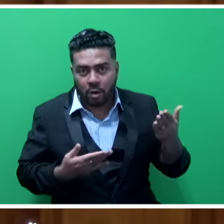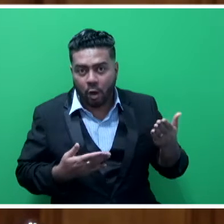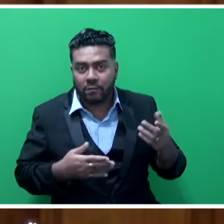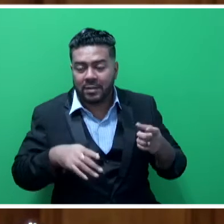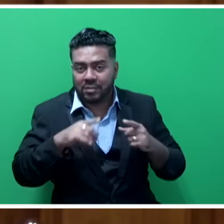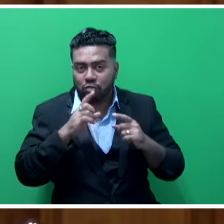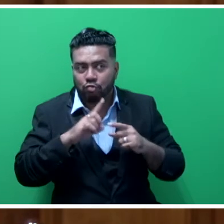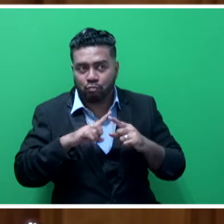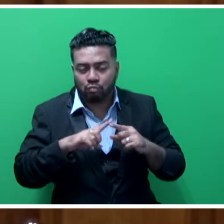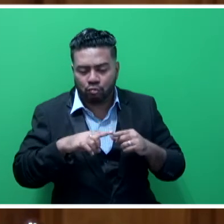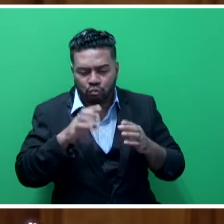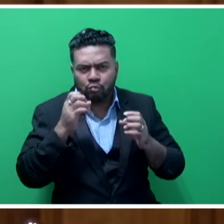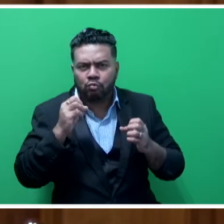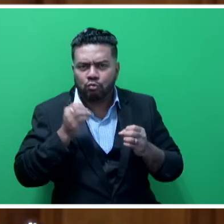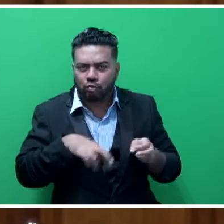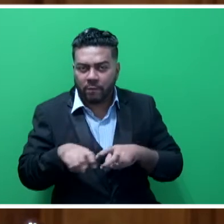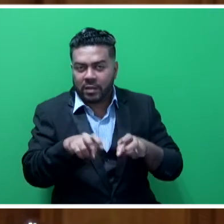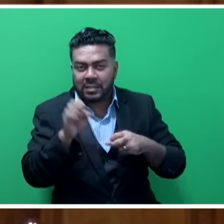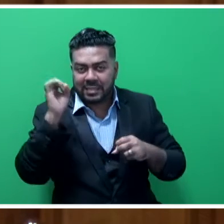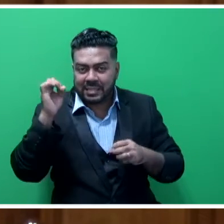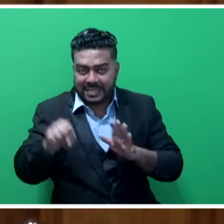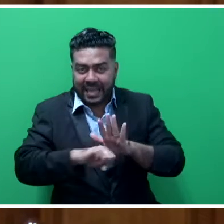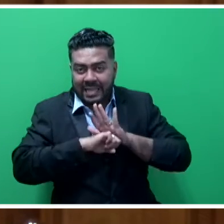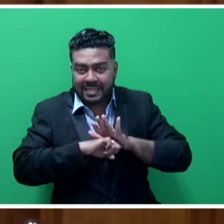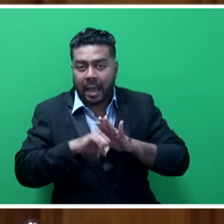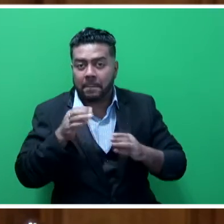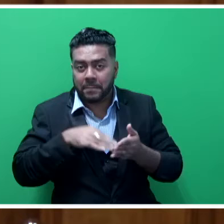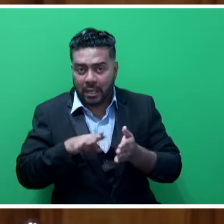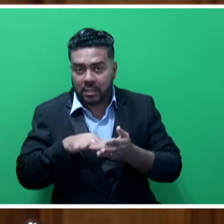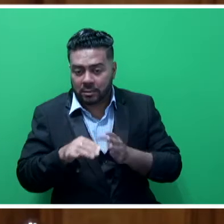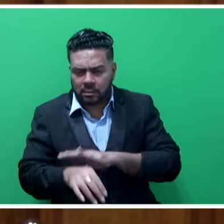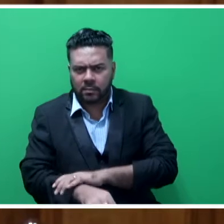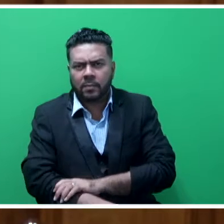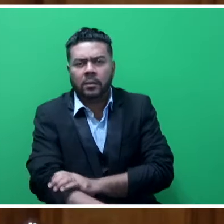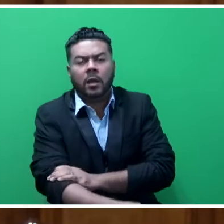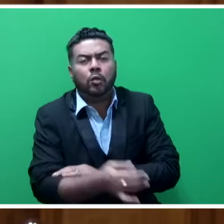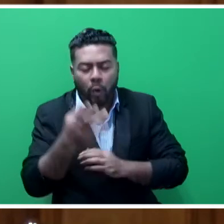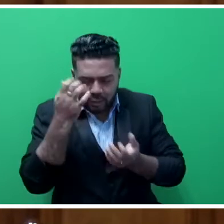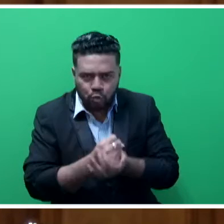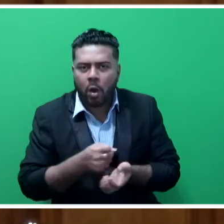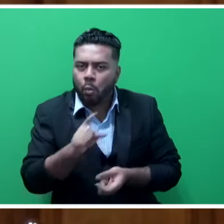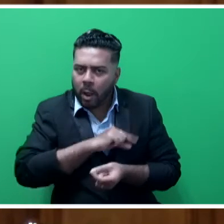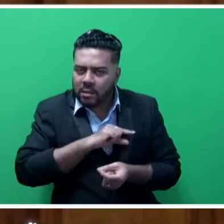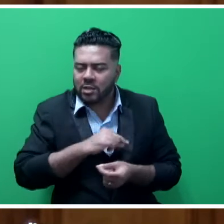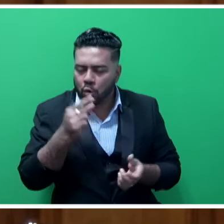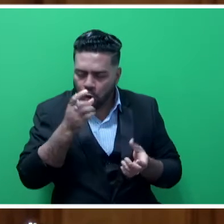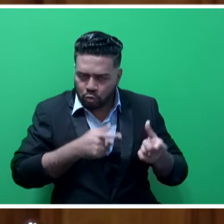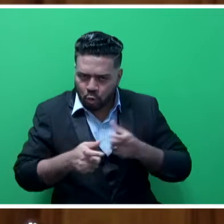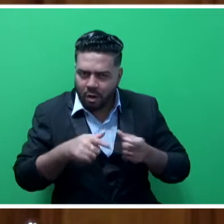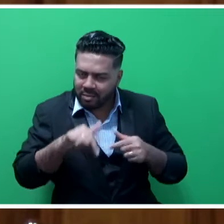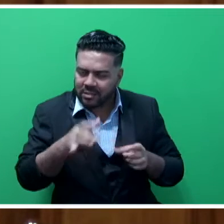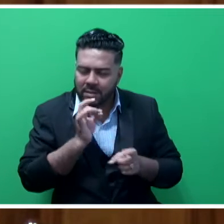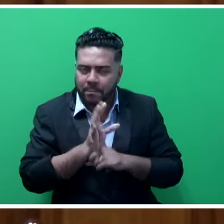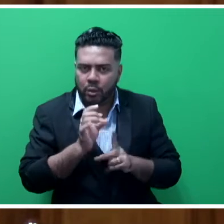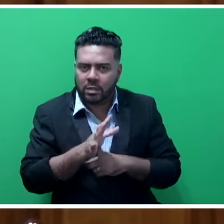markings, and many more similar guides that the FRA uses to guide and ensure quality control. This is important